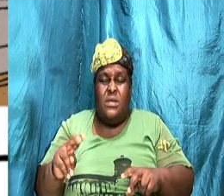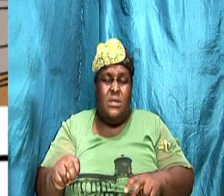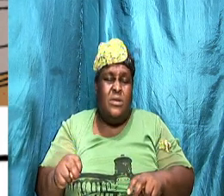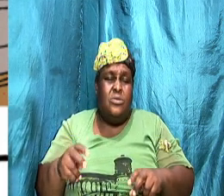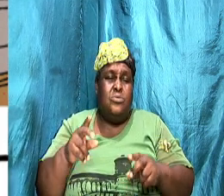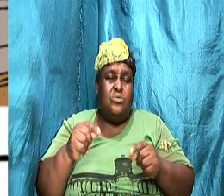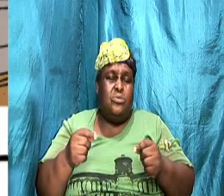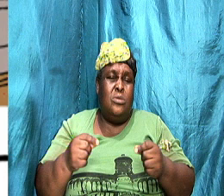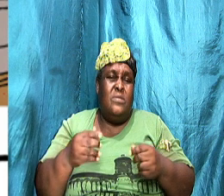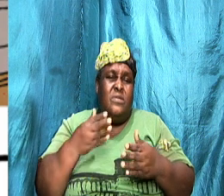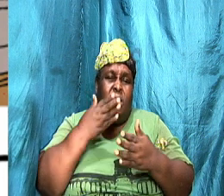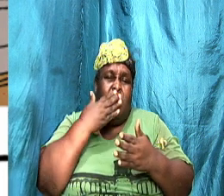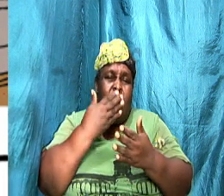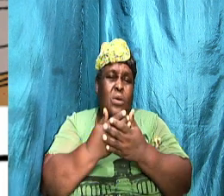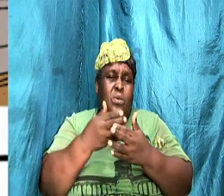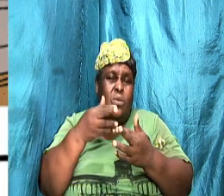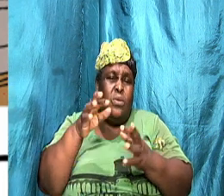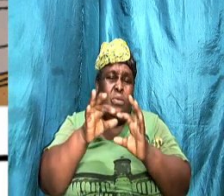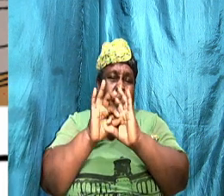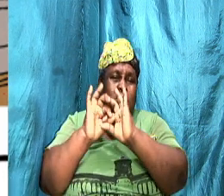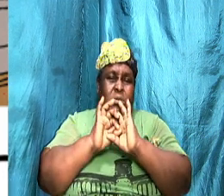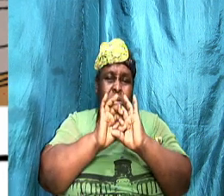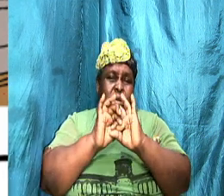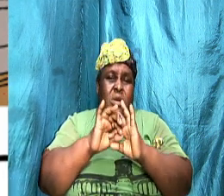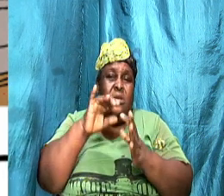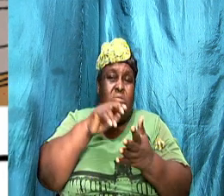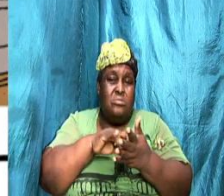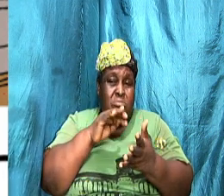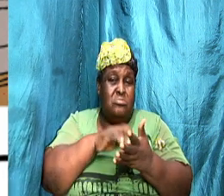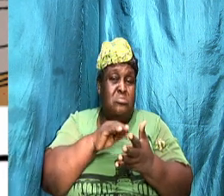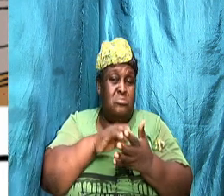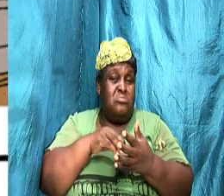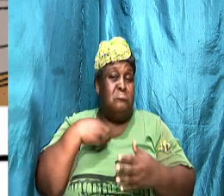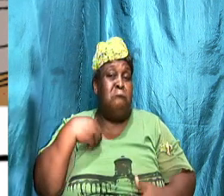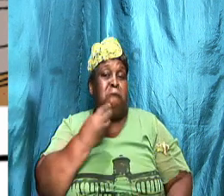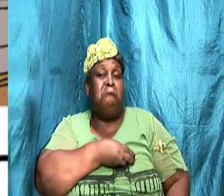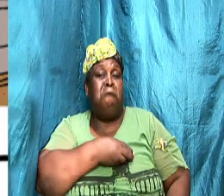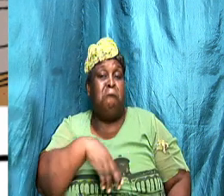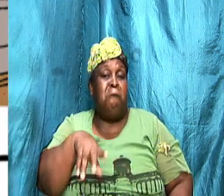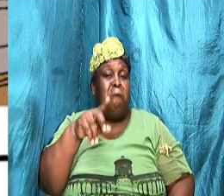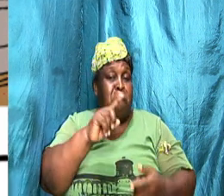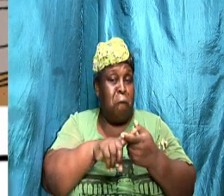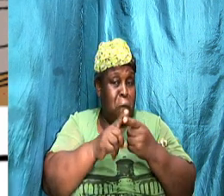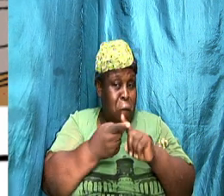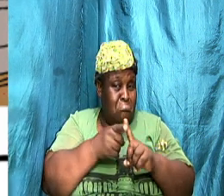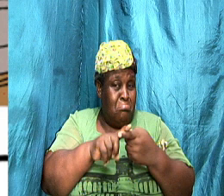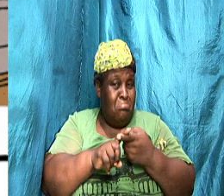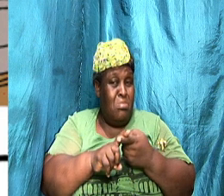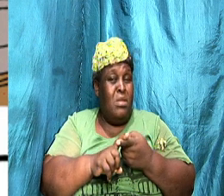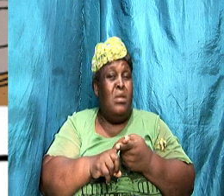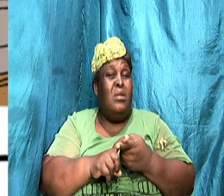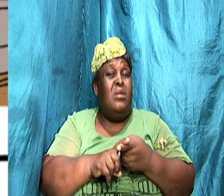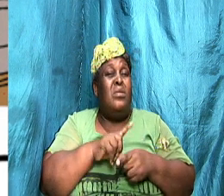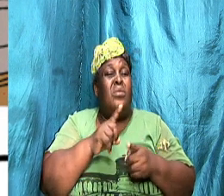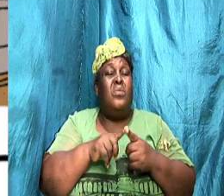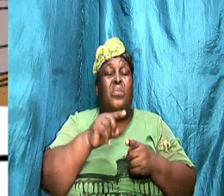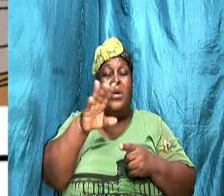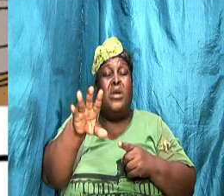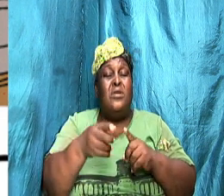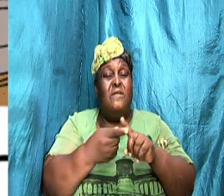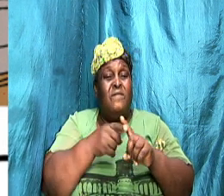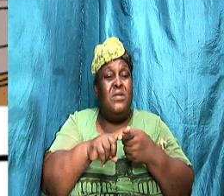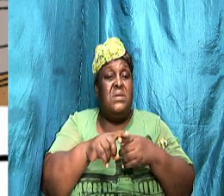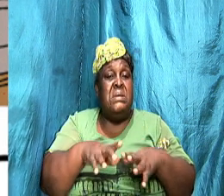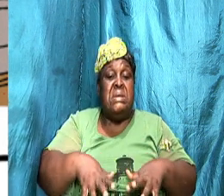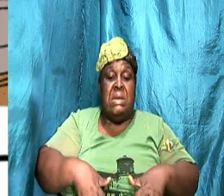relationship is to study our partner. When your partner is angry about something,